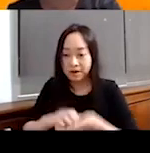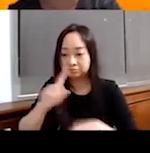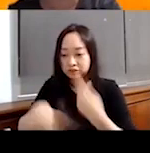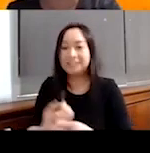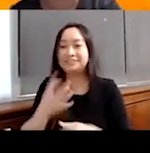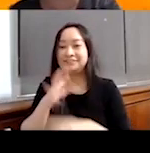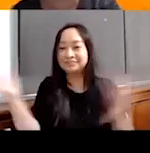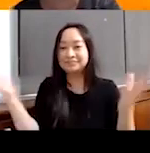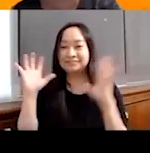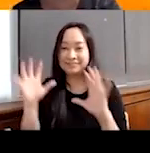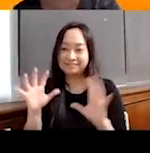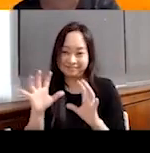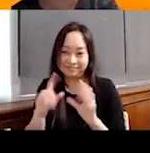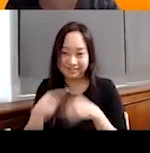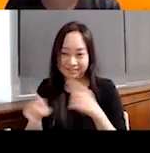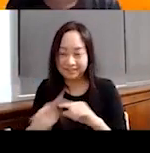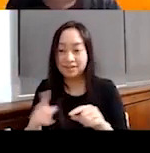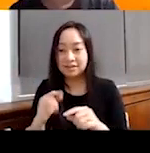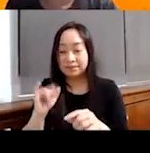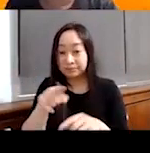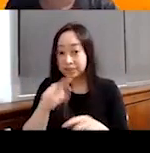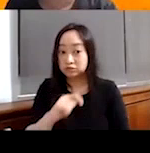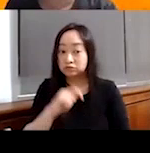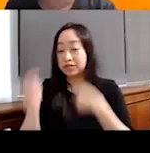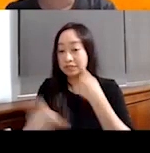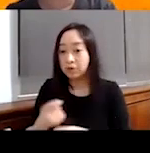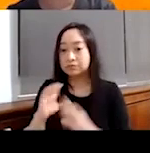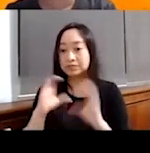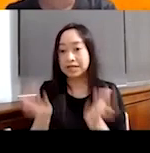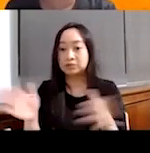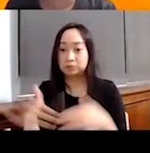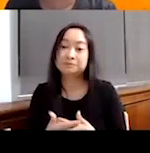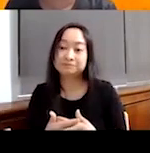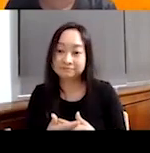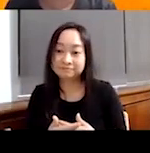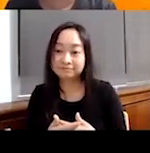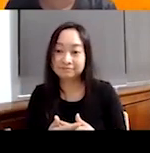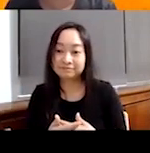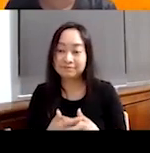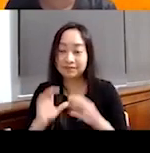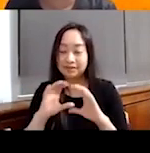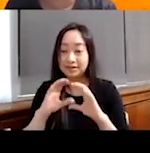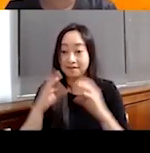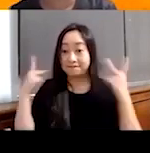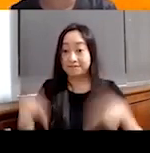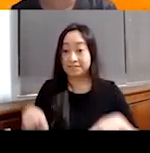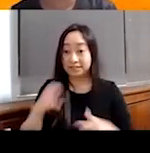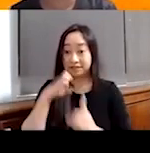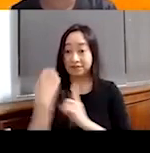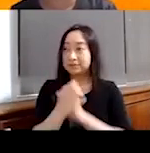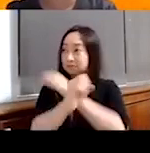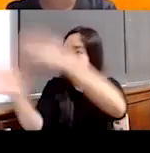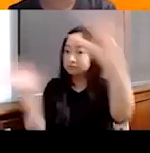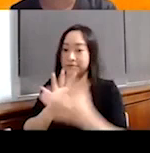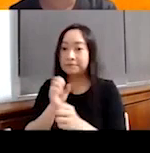And basically it transforms, uh, classrooms, uh, it transforms the physical environment, makes them